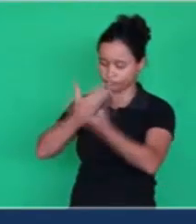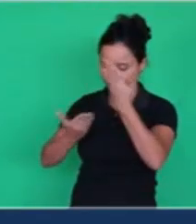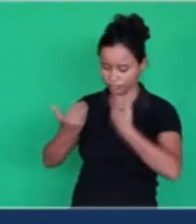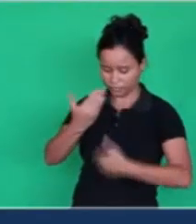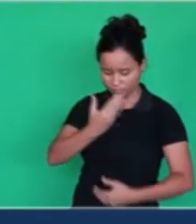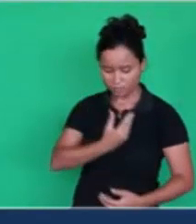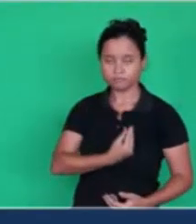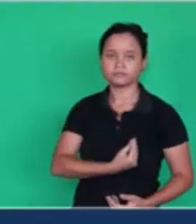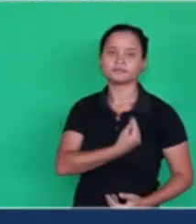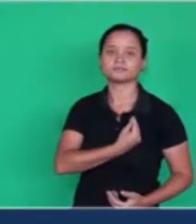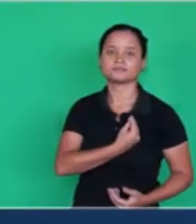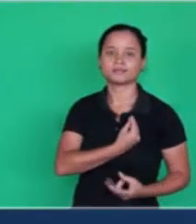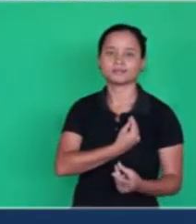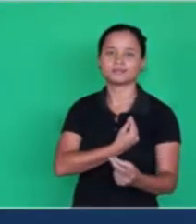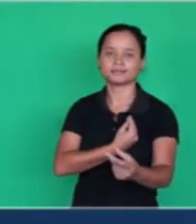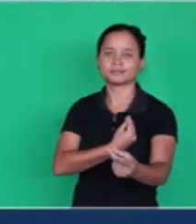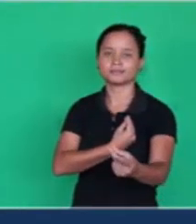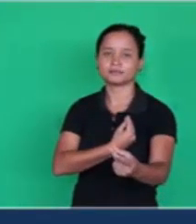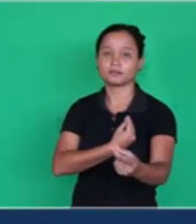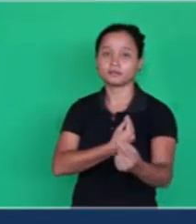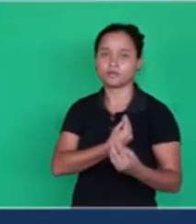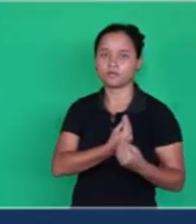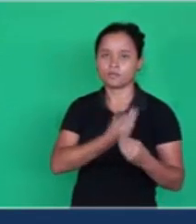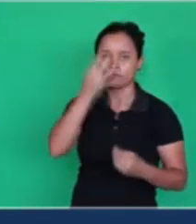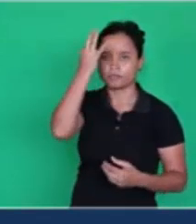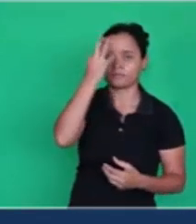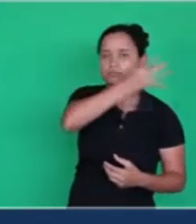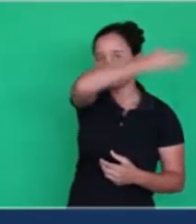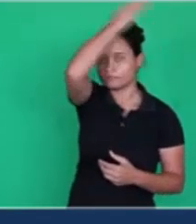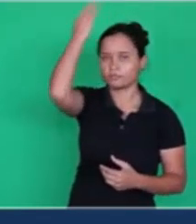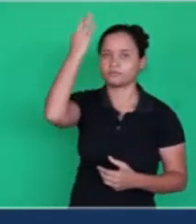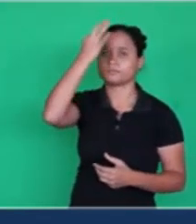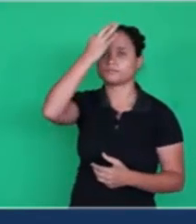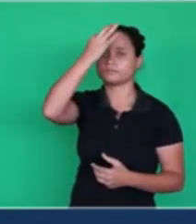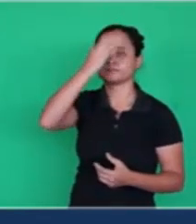the church, through the Holy Spirit.